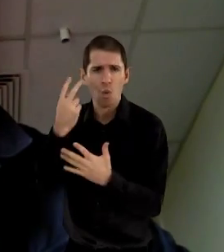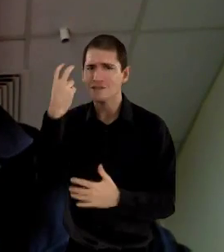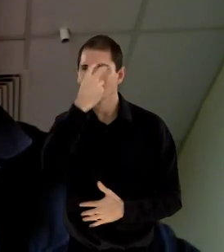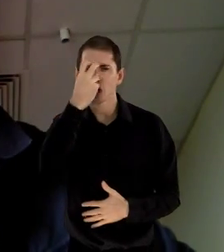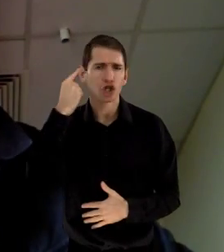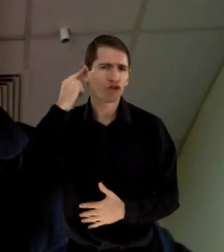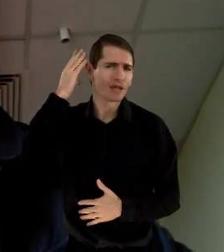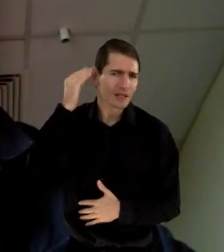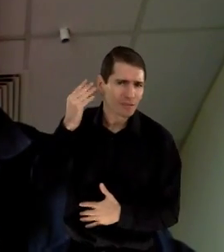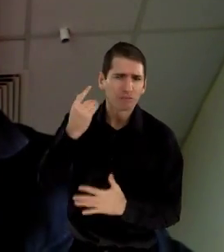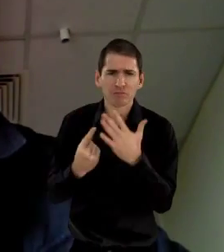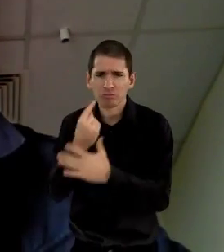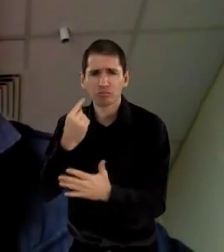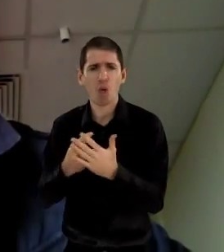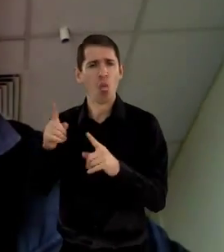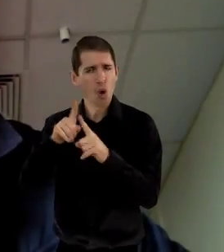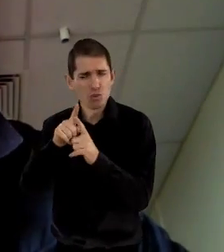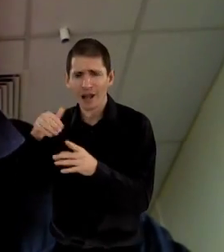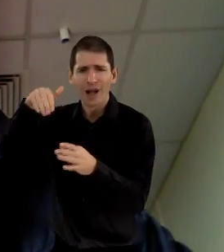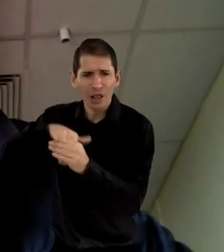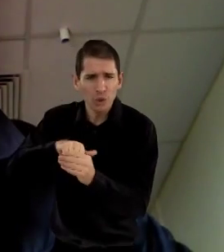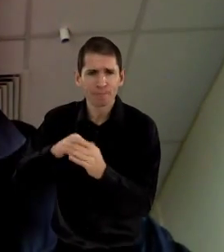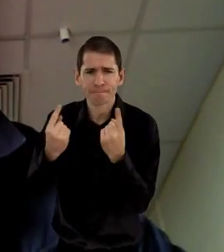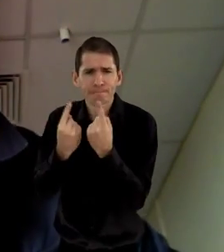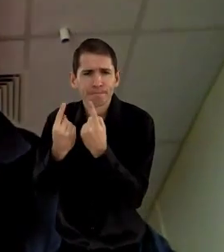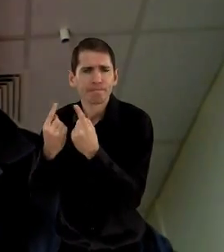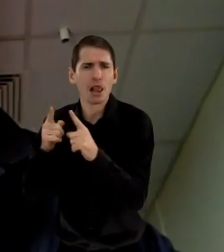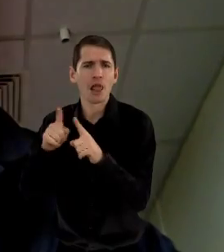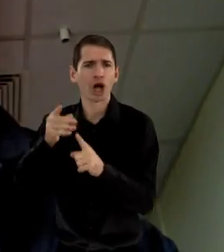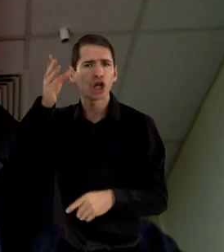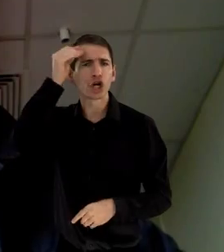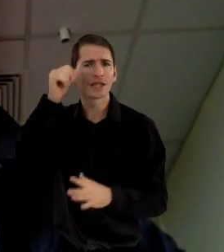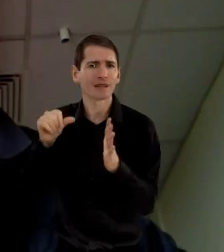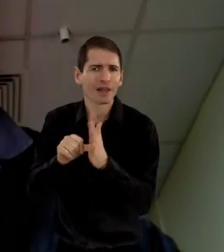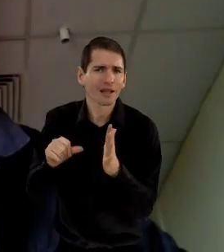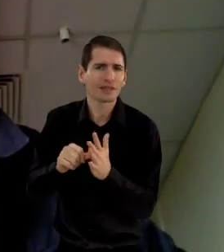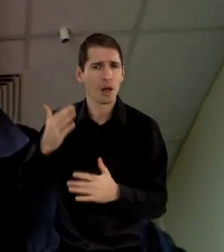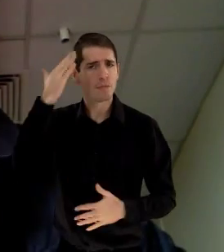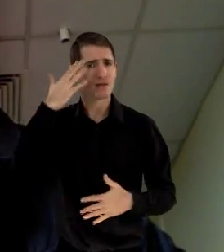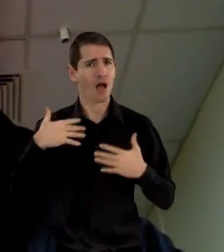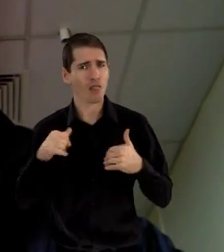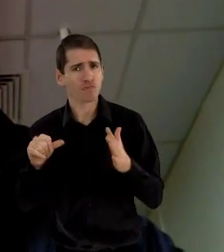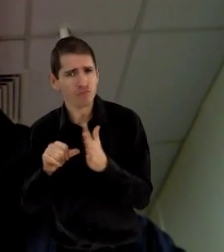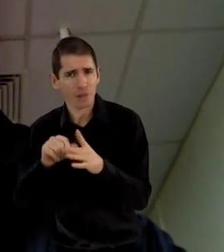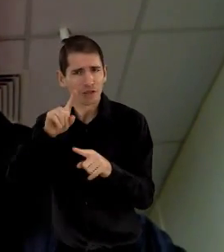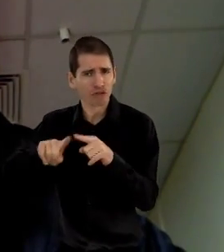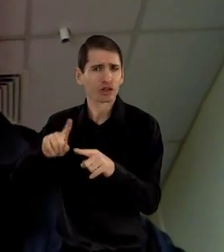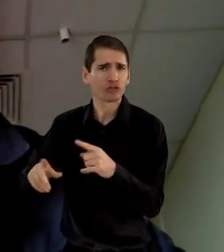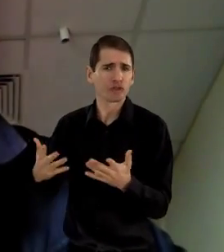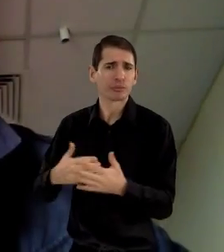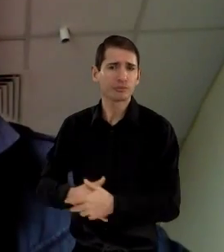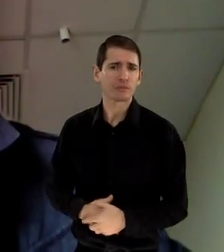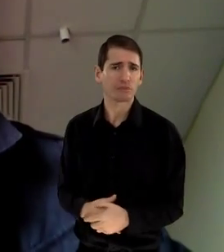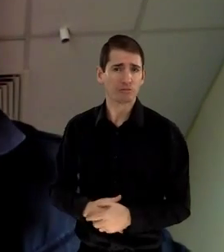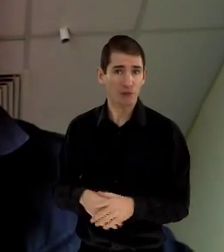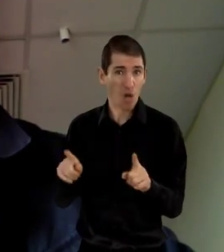intellectual conditions, sensory conditions. So it includes issues around learning difficulties,